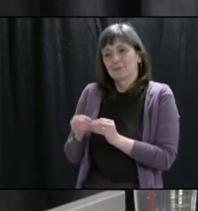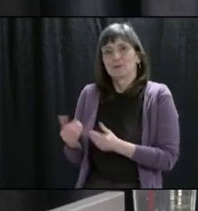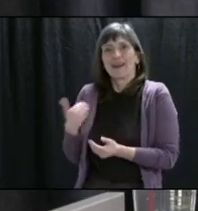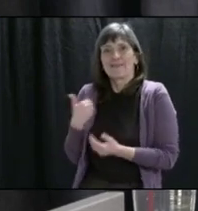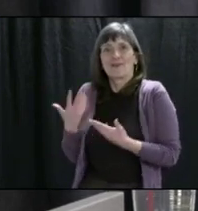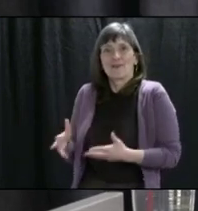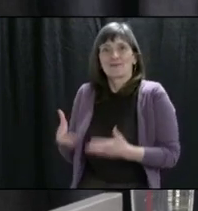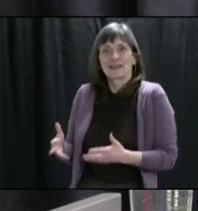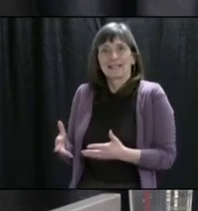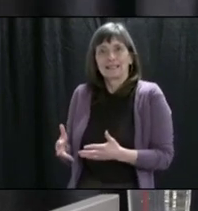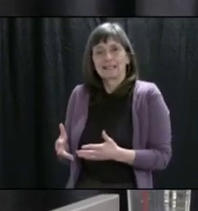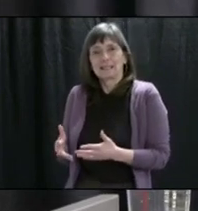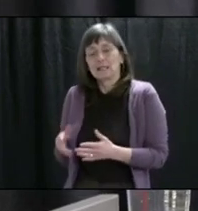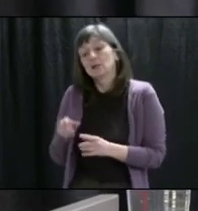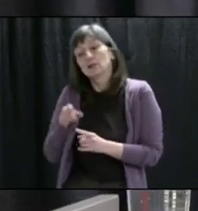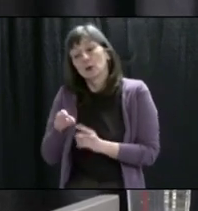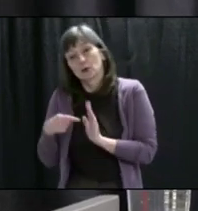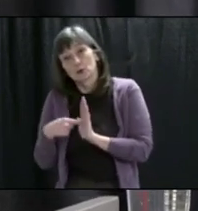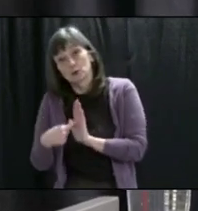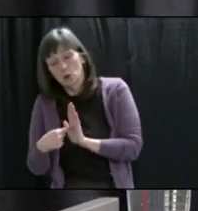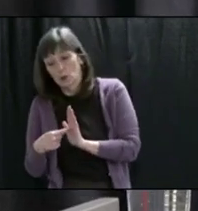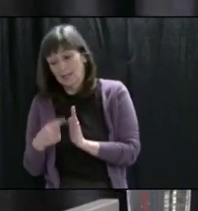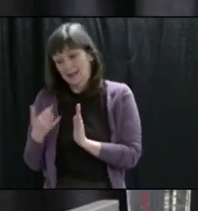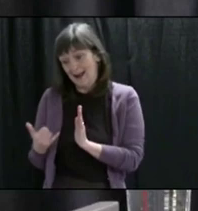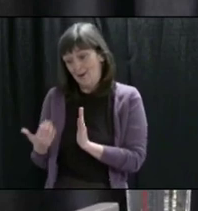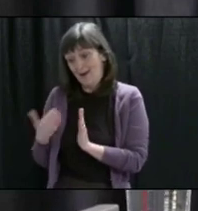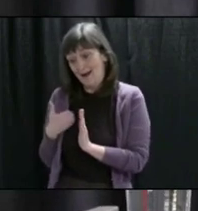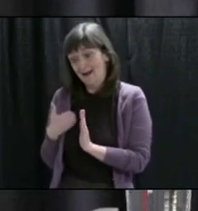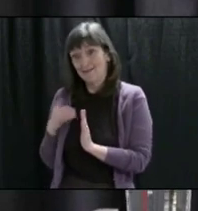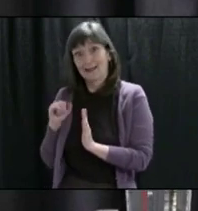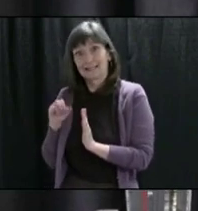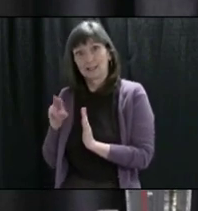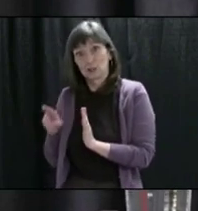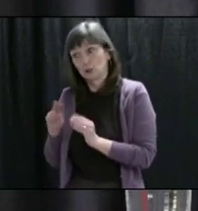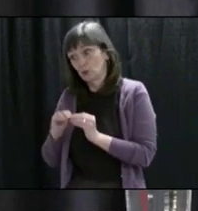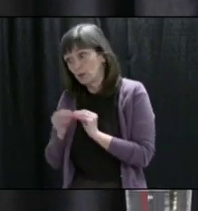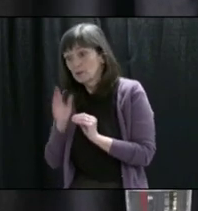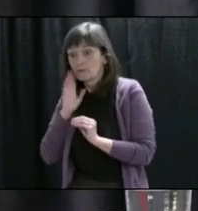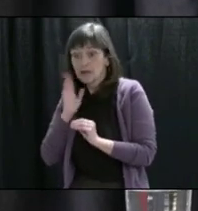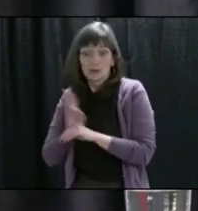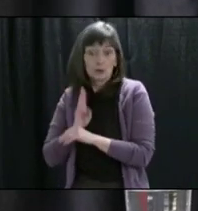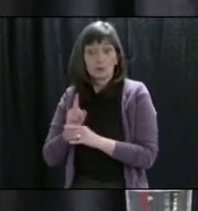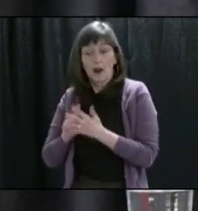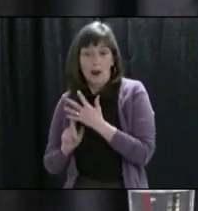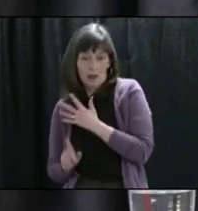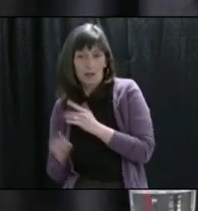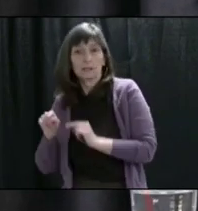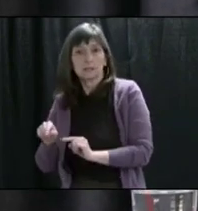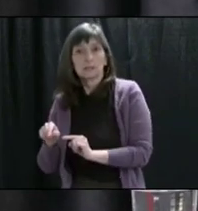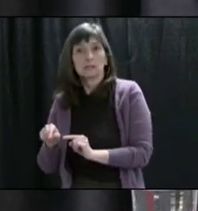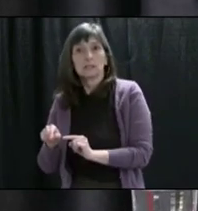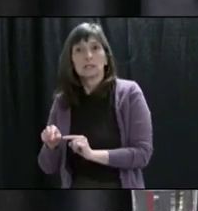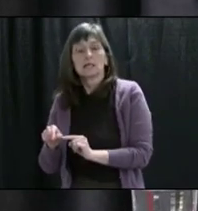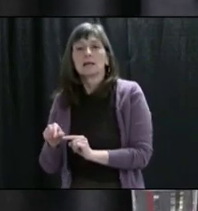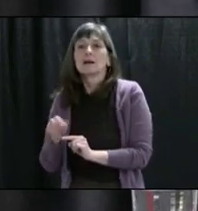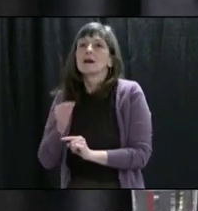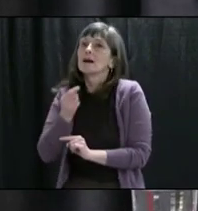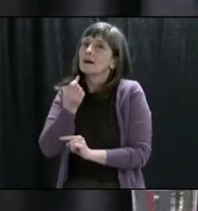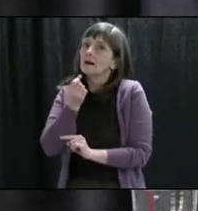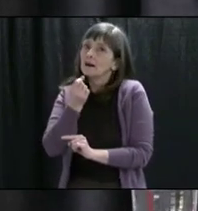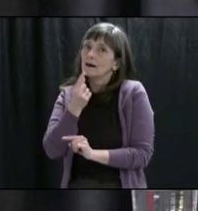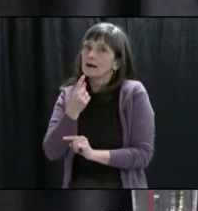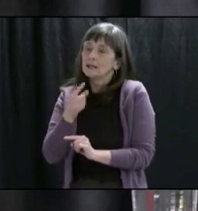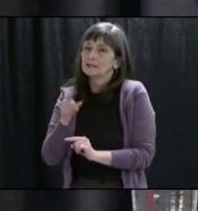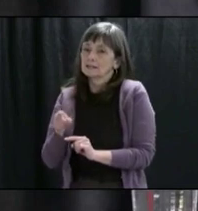descriptions of what has happened already to our ICU population and our hospitalization population, bearing in mind his